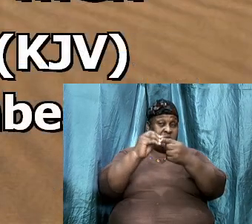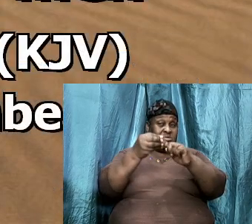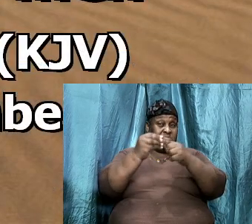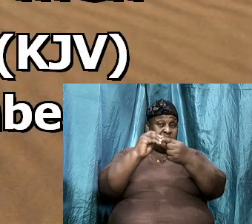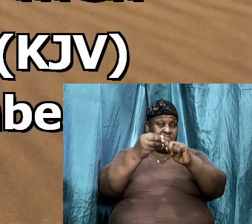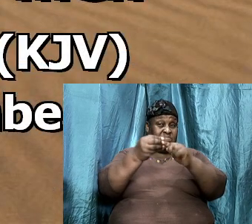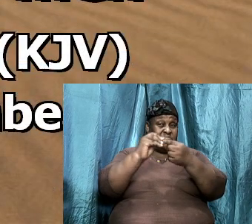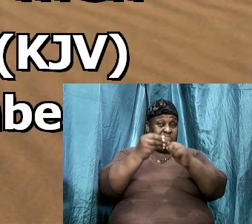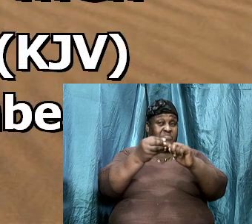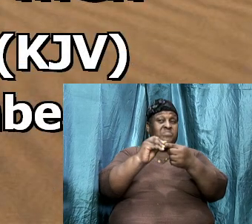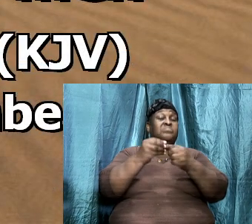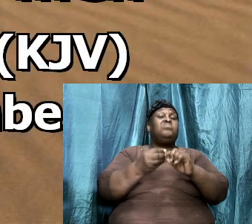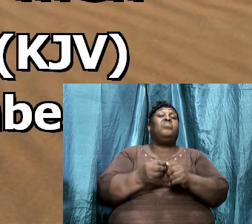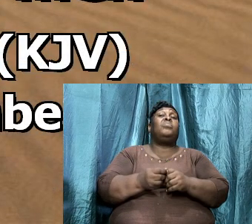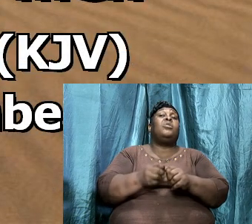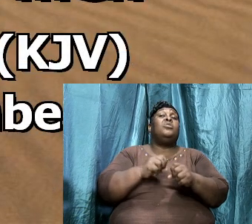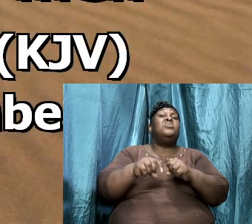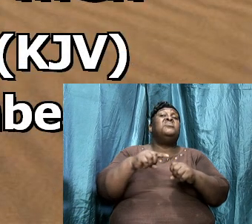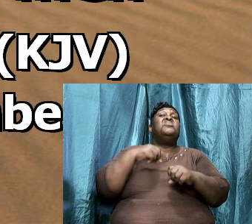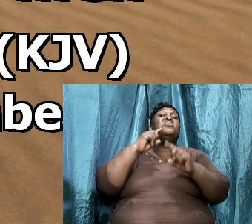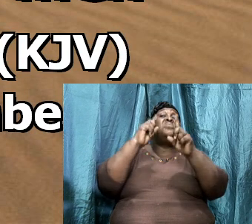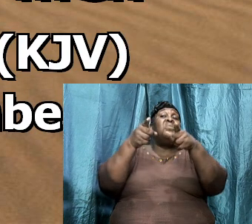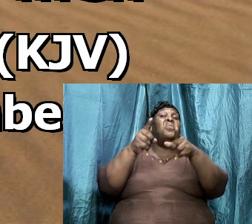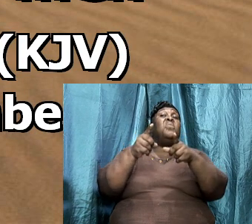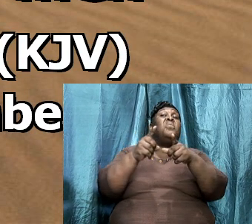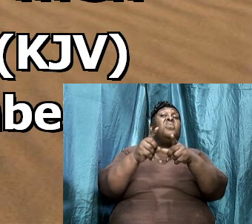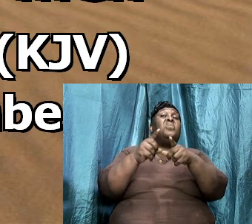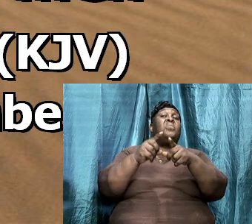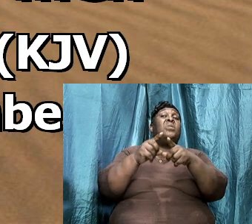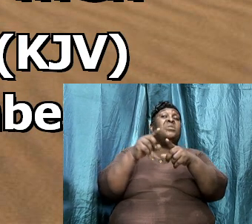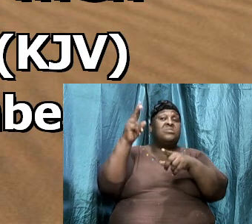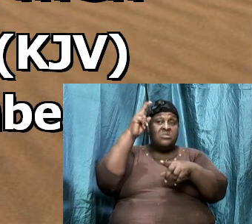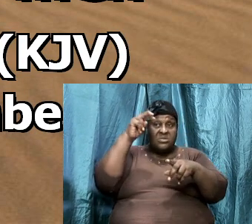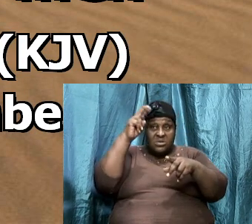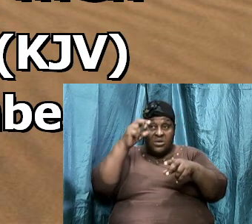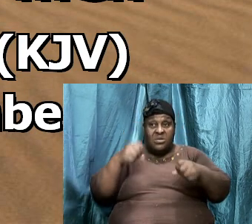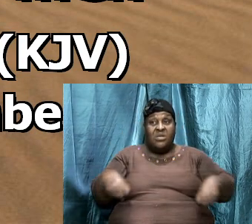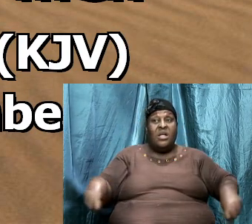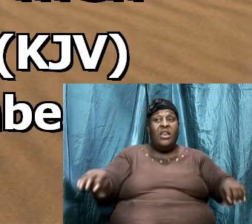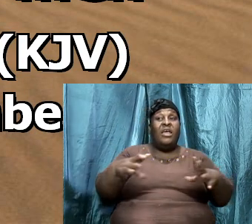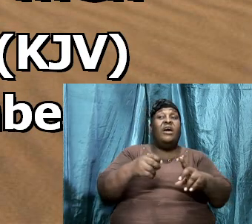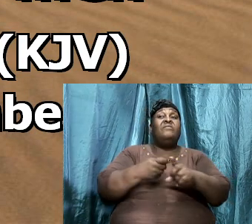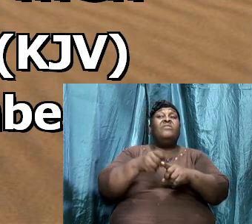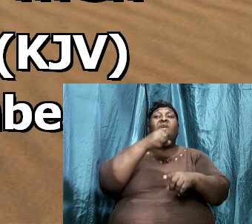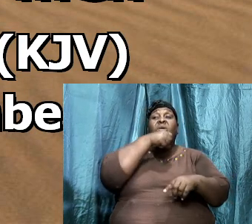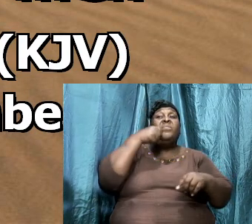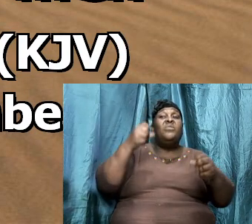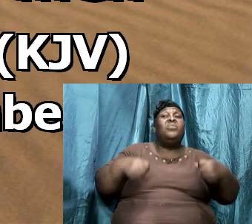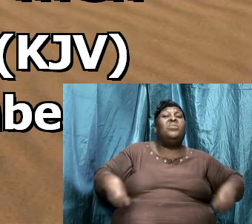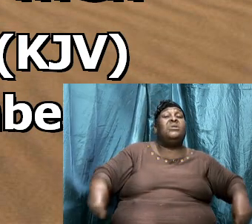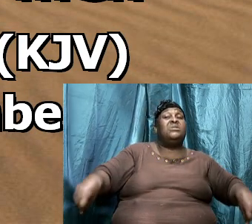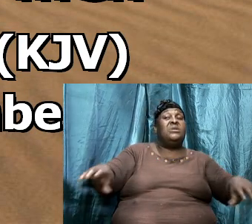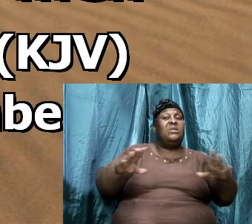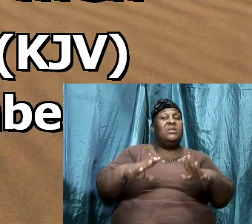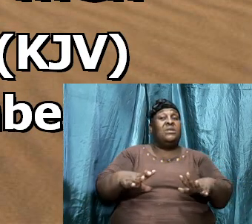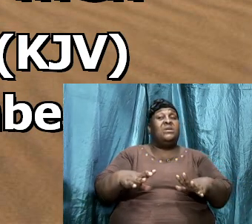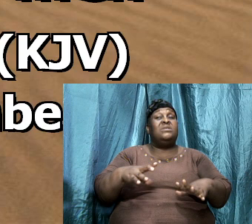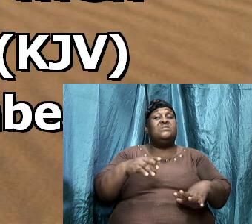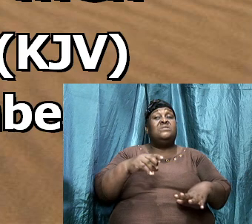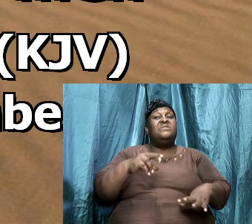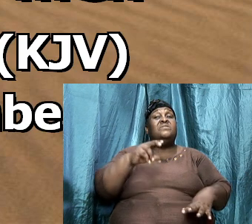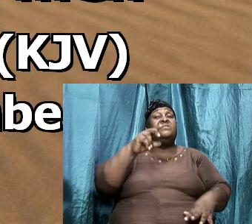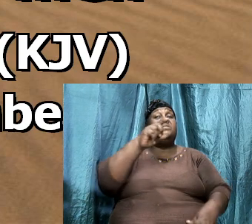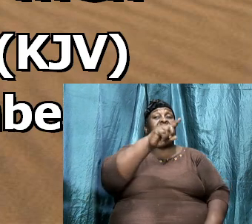So they went up and searched the land from the wilderness of Zin unto